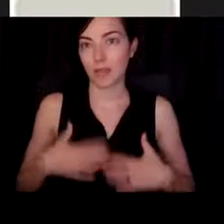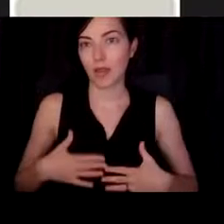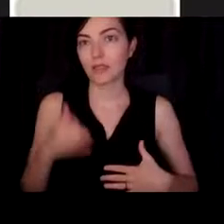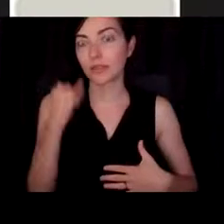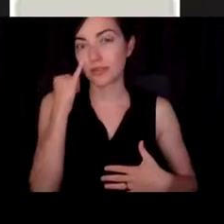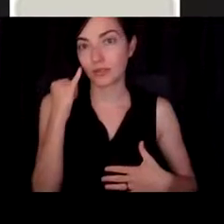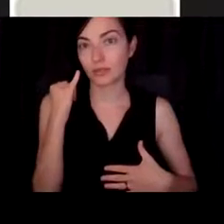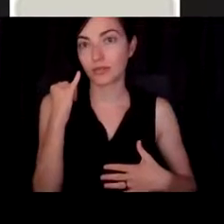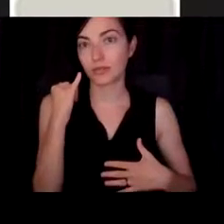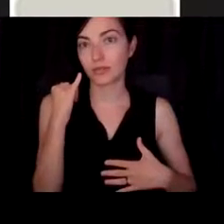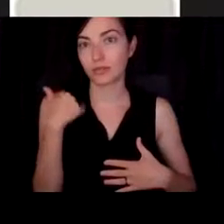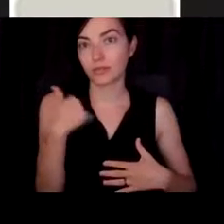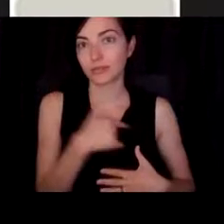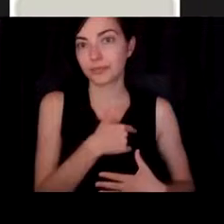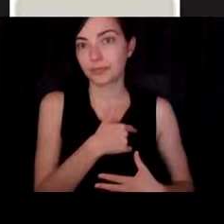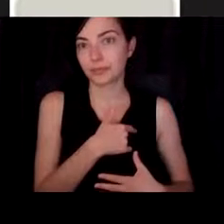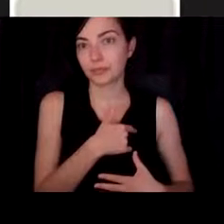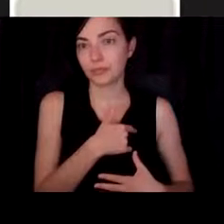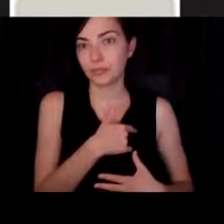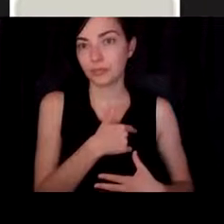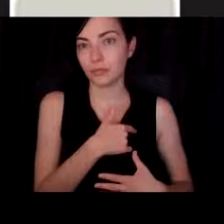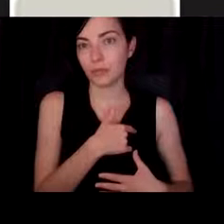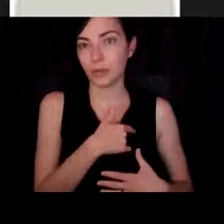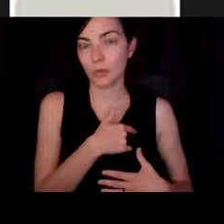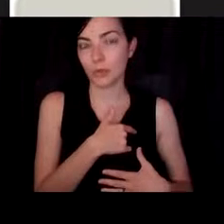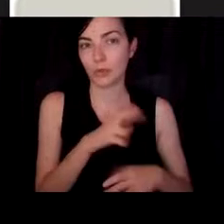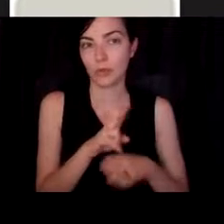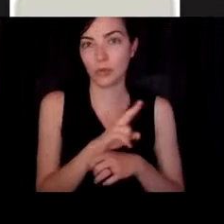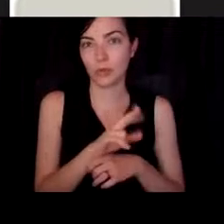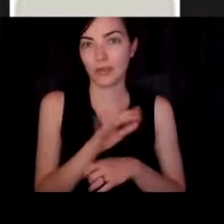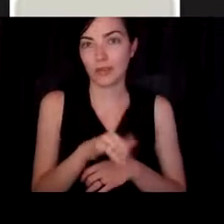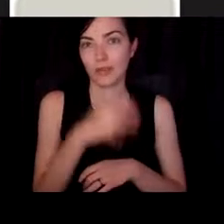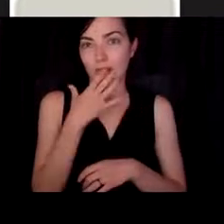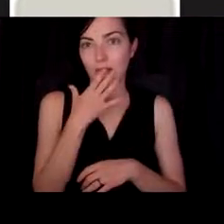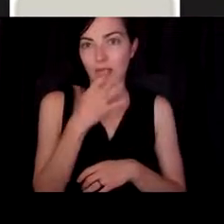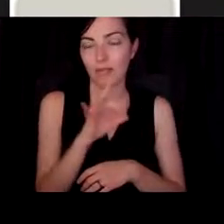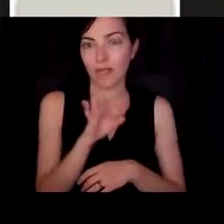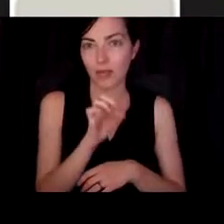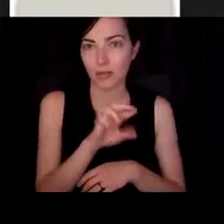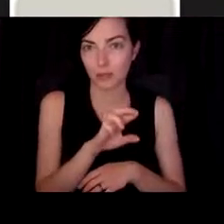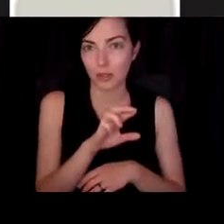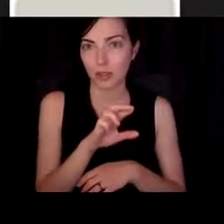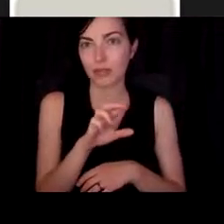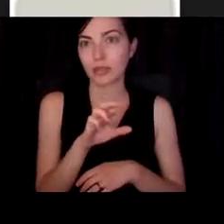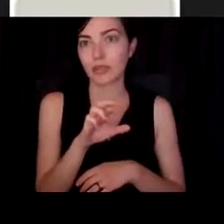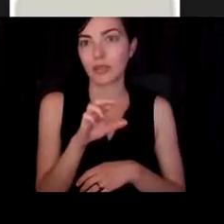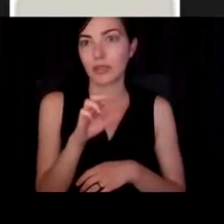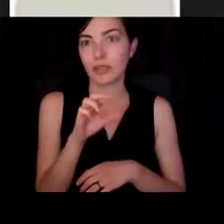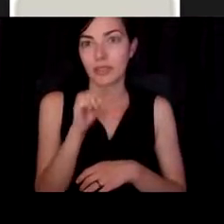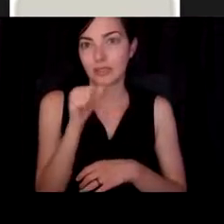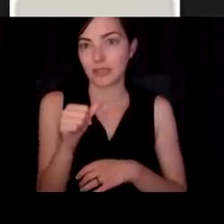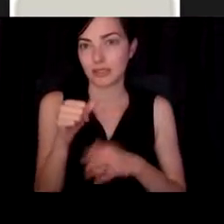it and we took it with this, this peg decorated fibrin so that they don't just break it down, but they can move through and